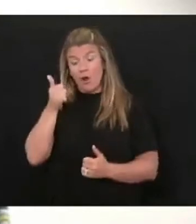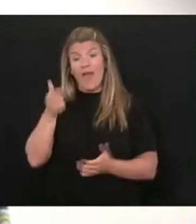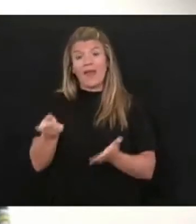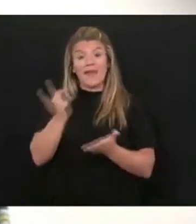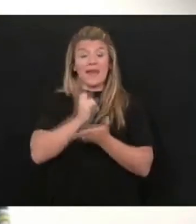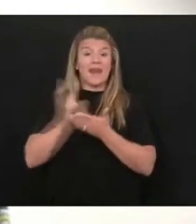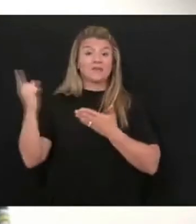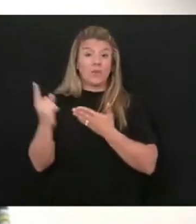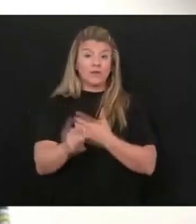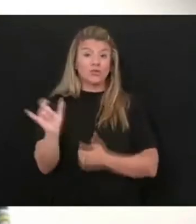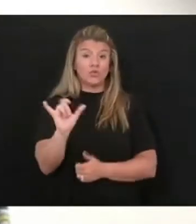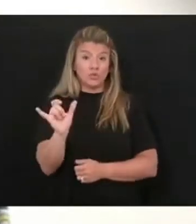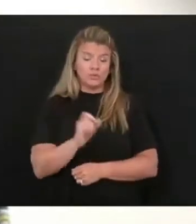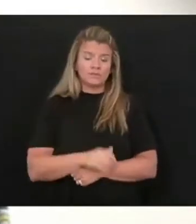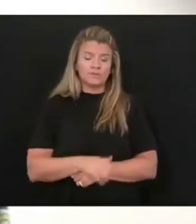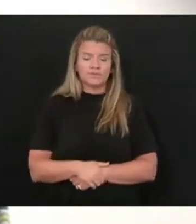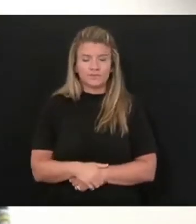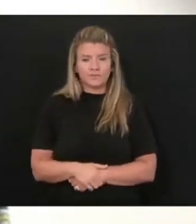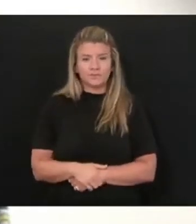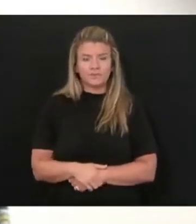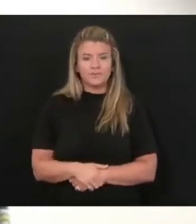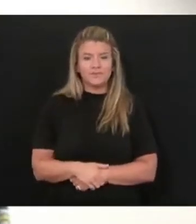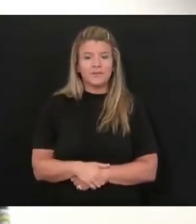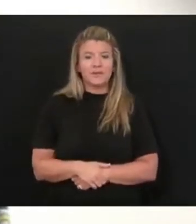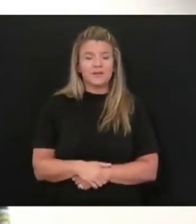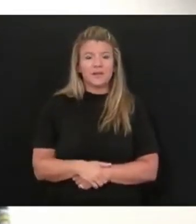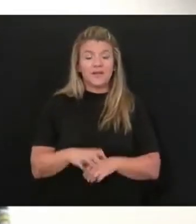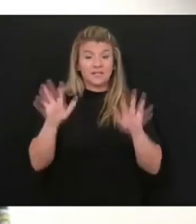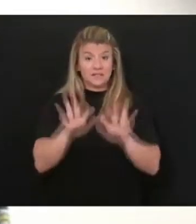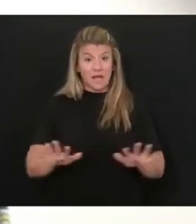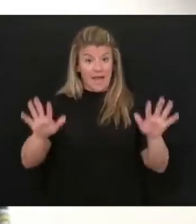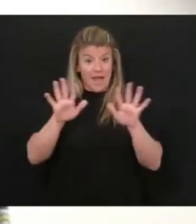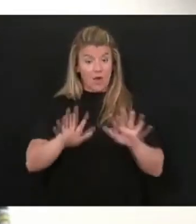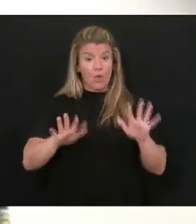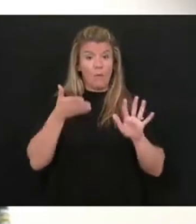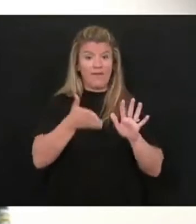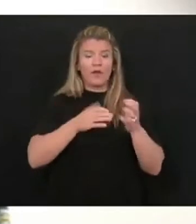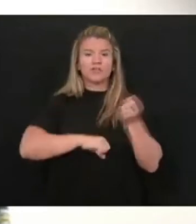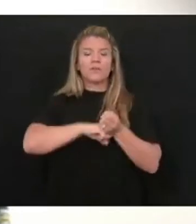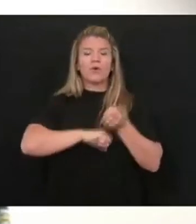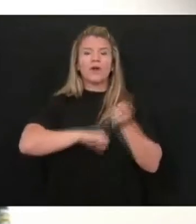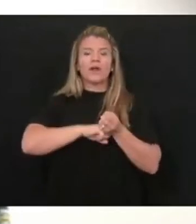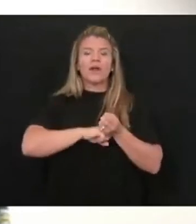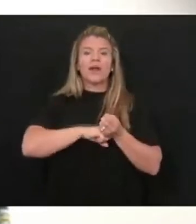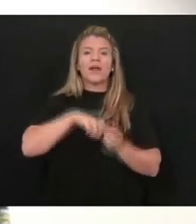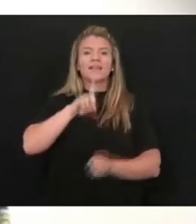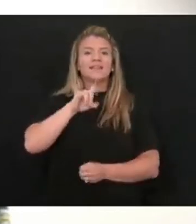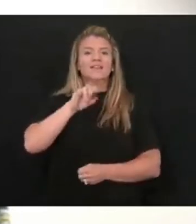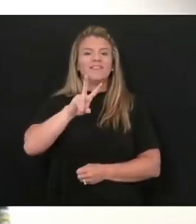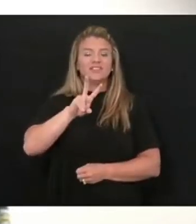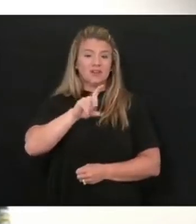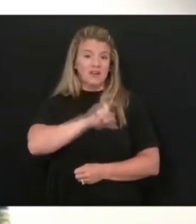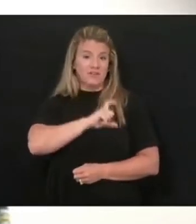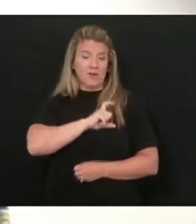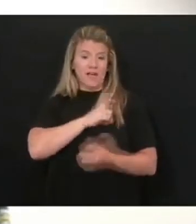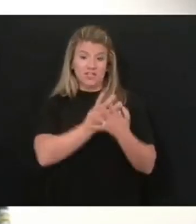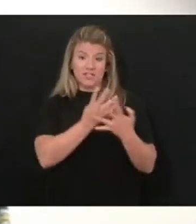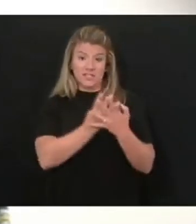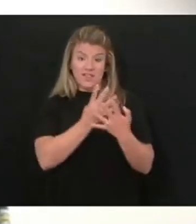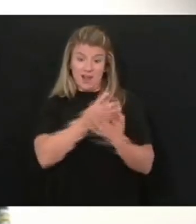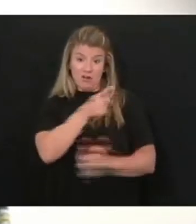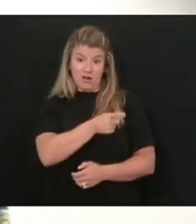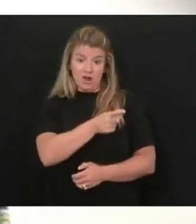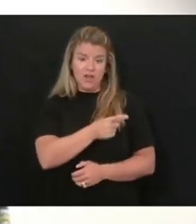weekend. Also, we will be on Sunday supporting our partners at the Division of Corrections with a